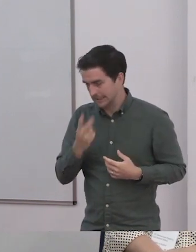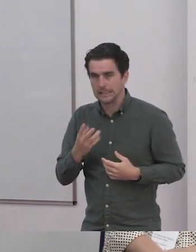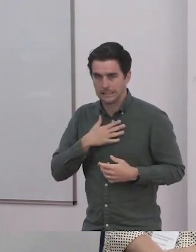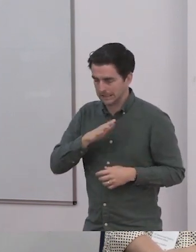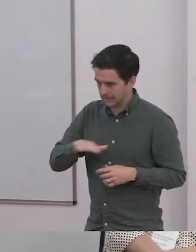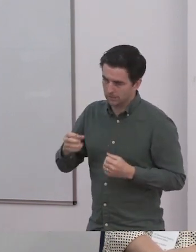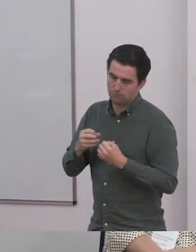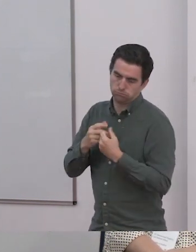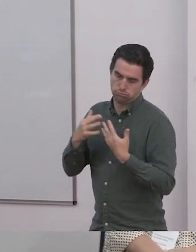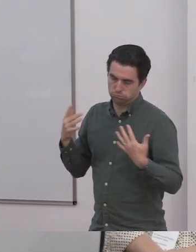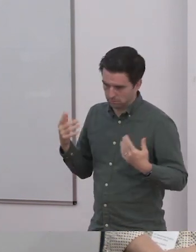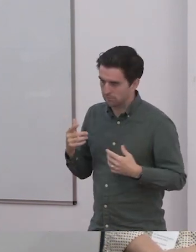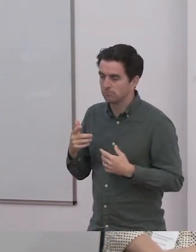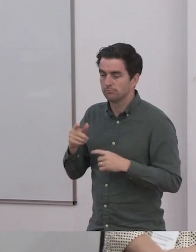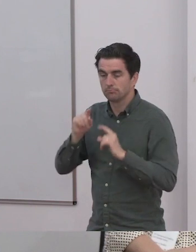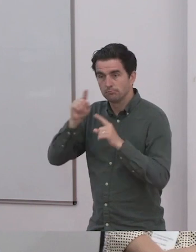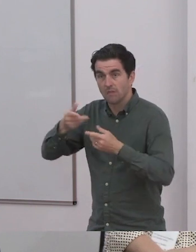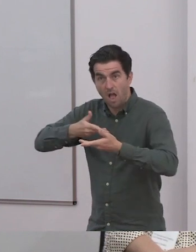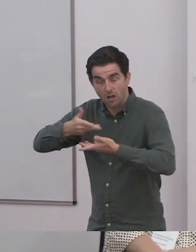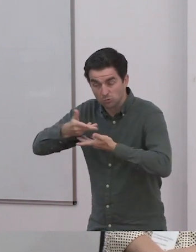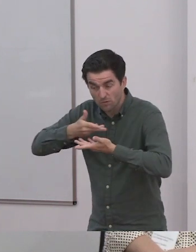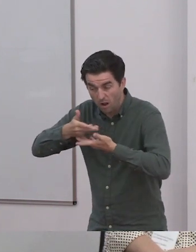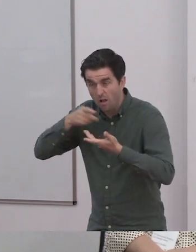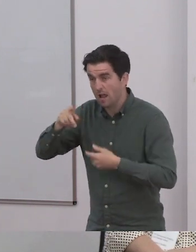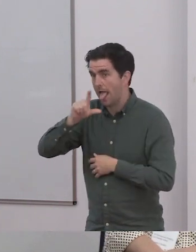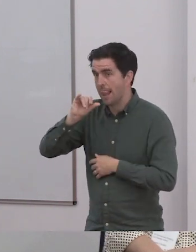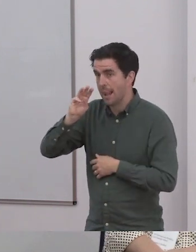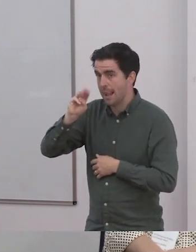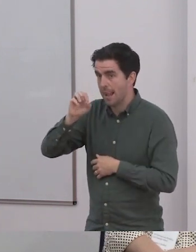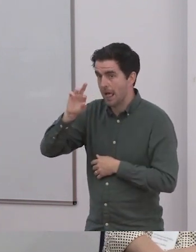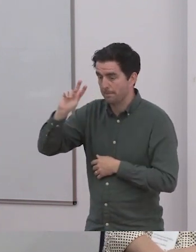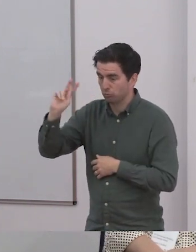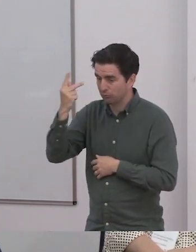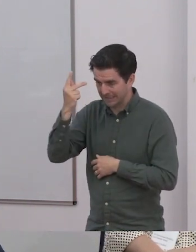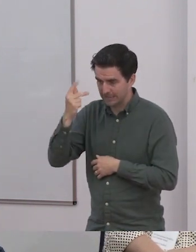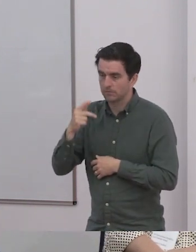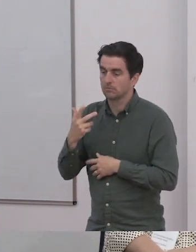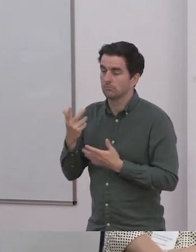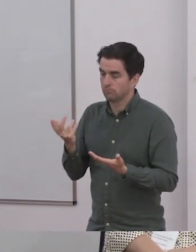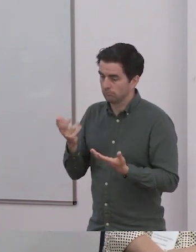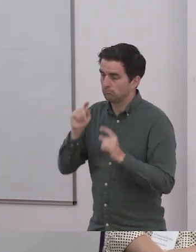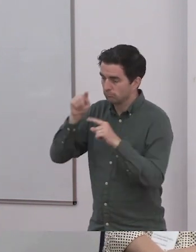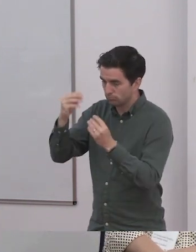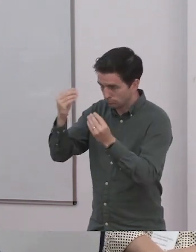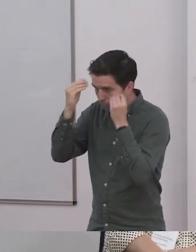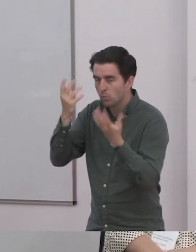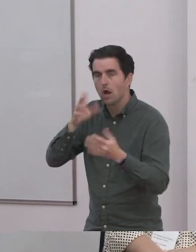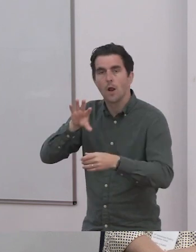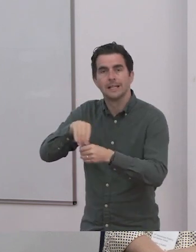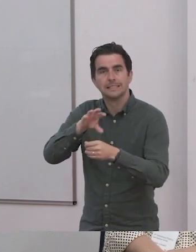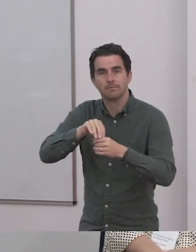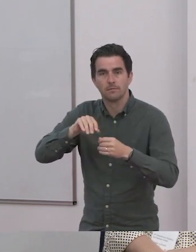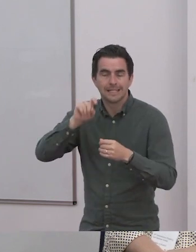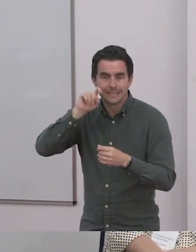inclusive sex ed in schools, doing workshops on talking to your kids about pornography use, which is another thing with home ed. You give your kids